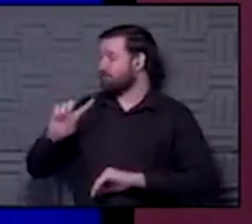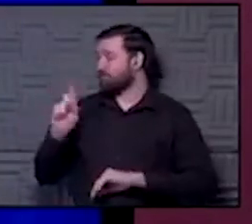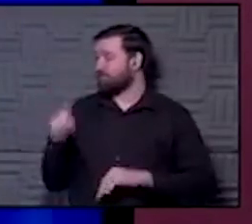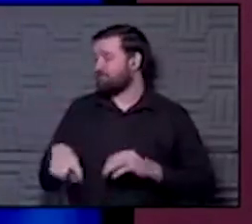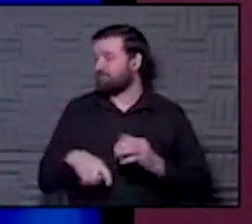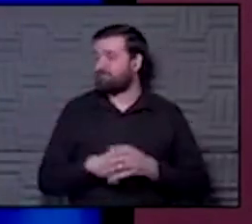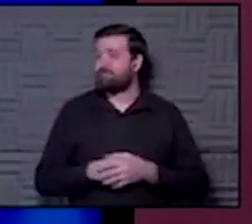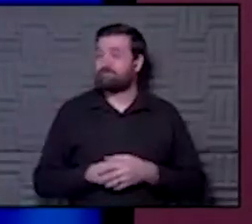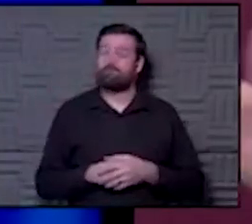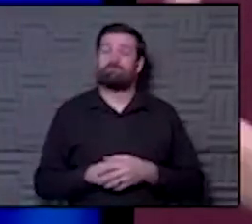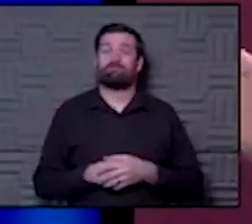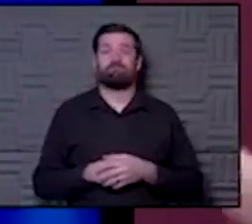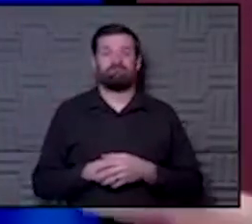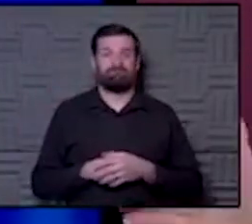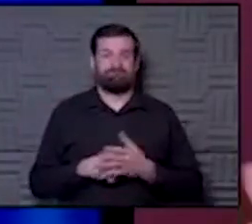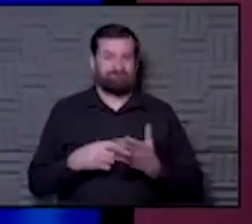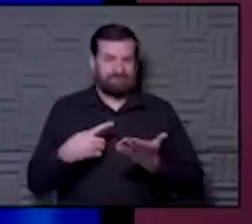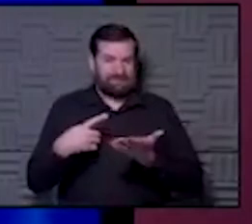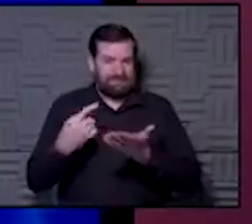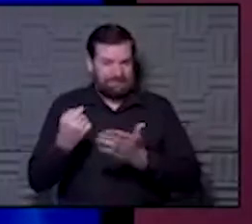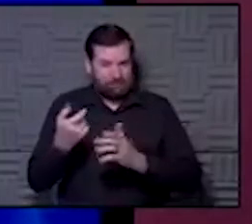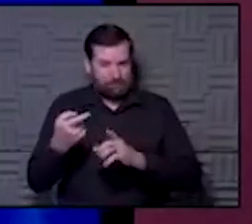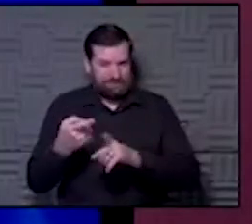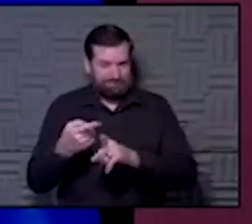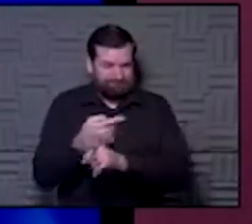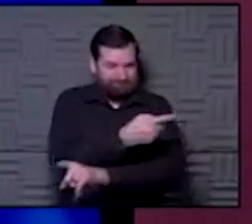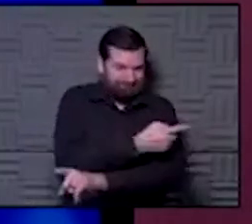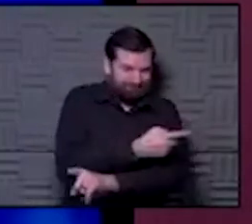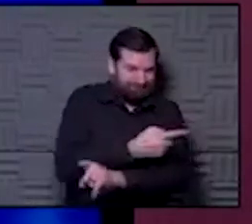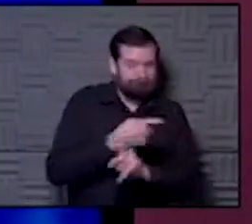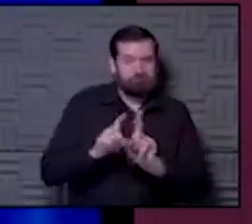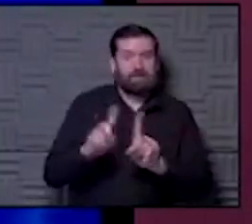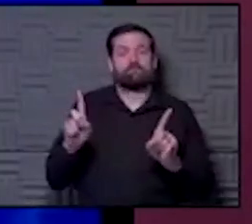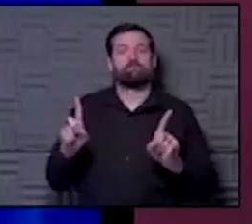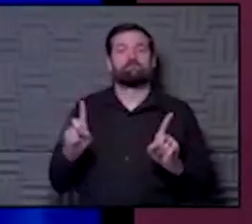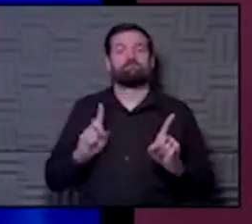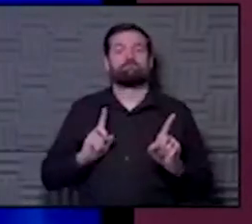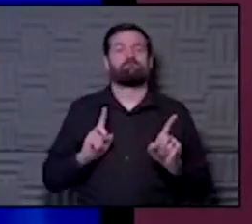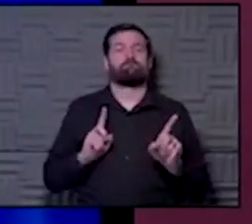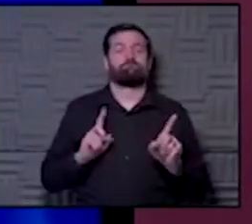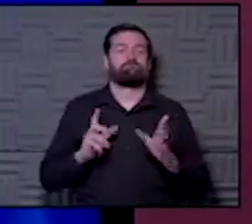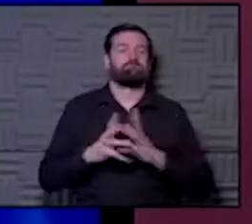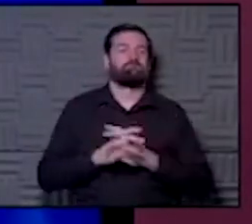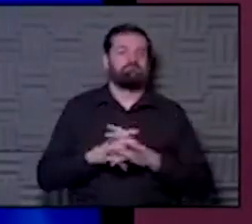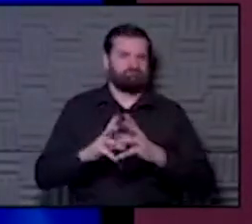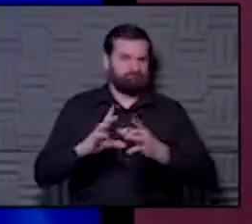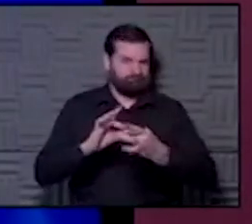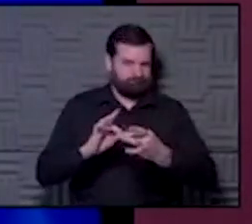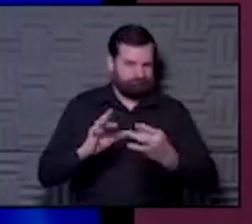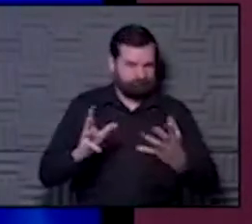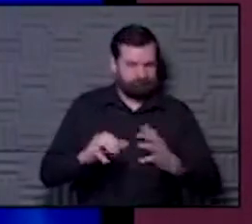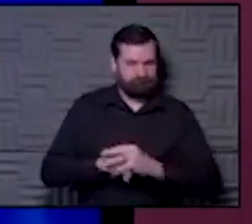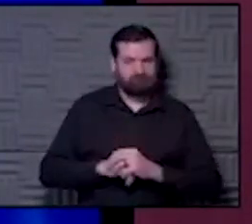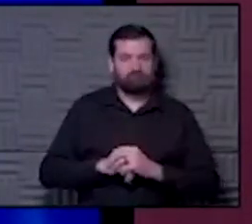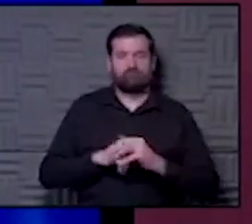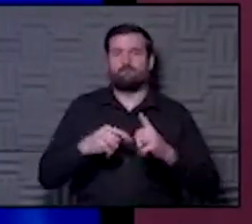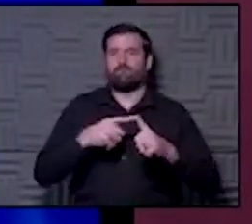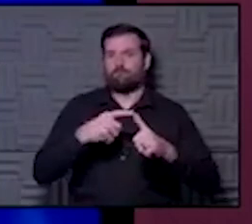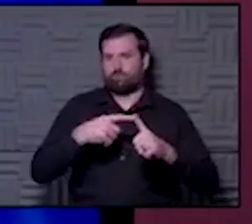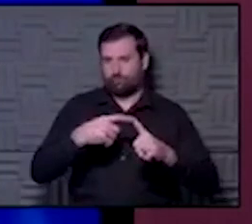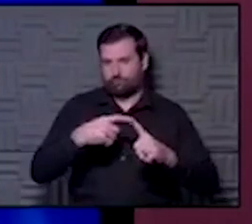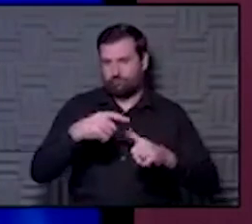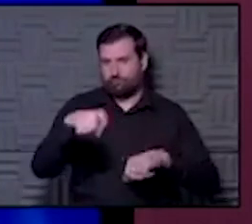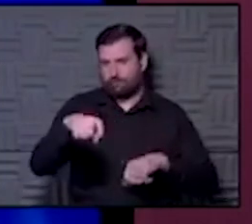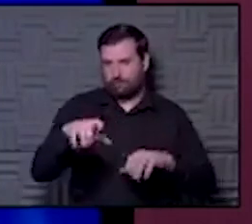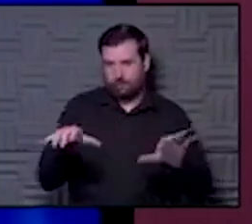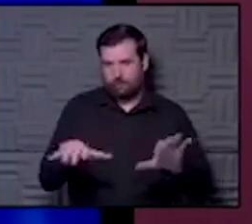perhaps a little bit out of some of our pathways because we don't usually take on some of that. But let's say this about it. The first thing we have to do, and